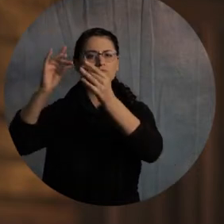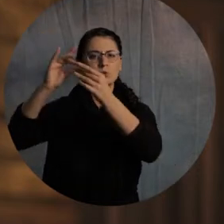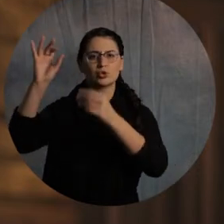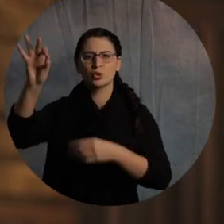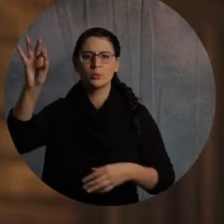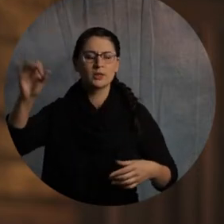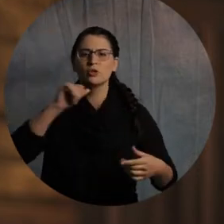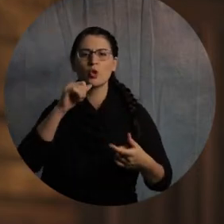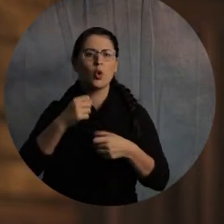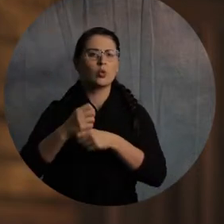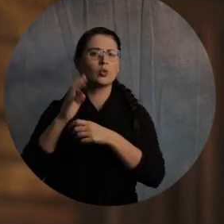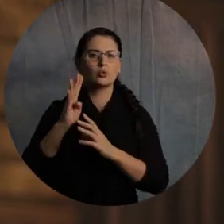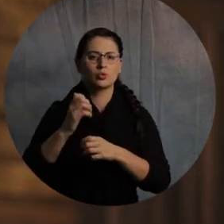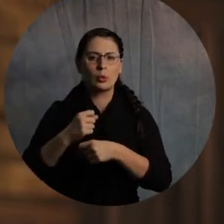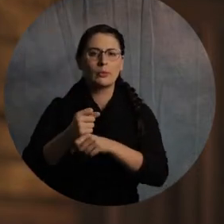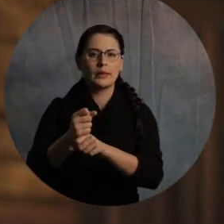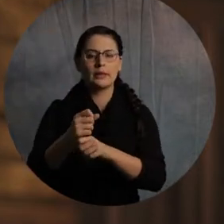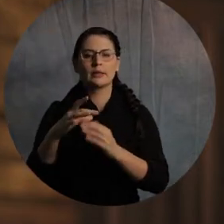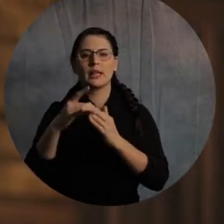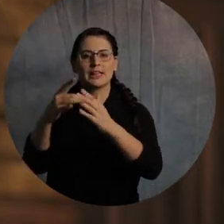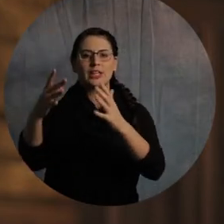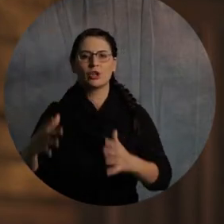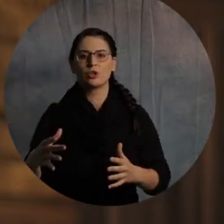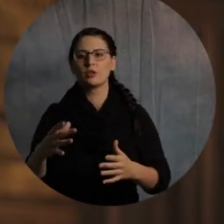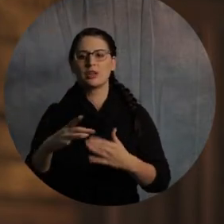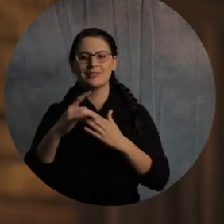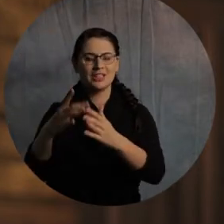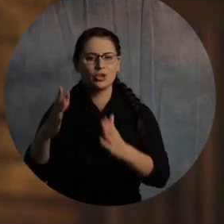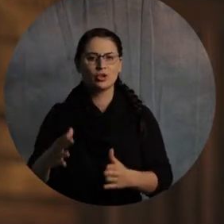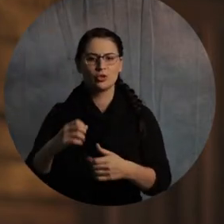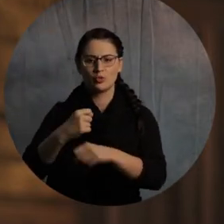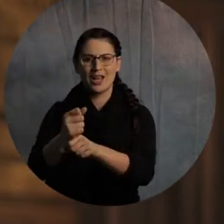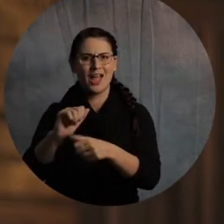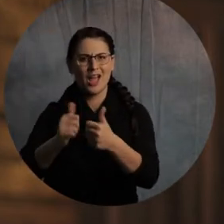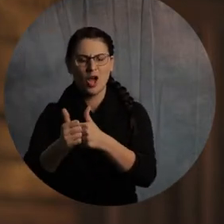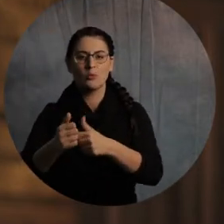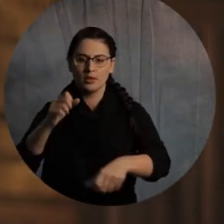guys around with him and teaching and growing them and doing ministry together. Right?